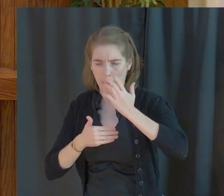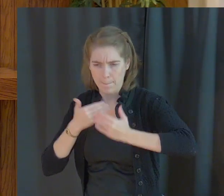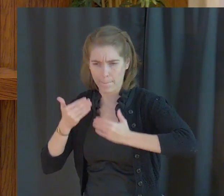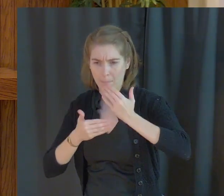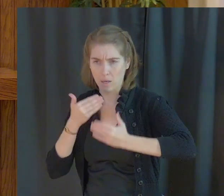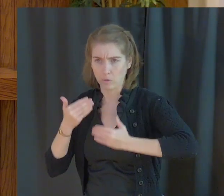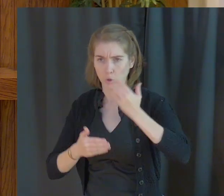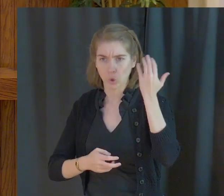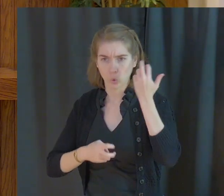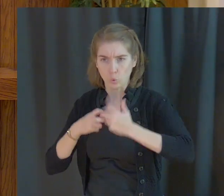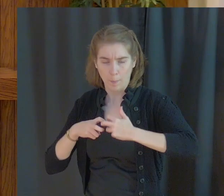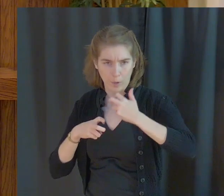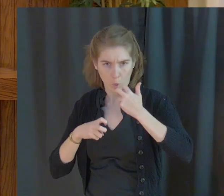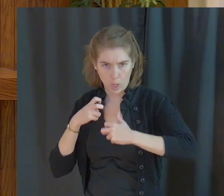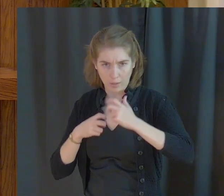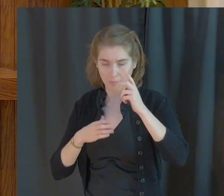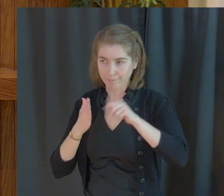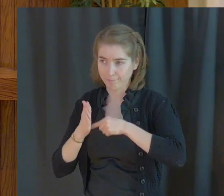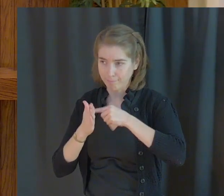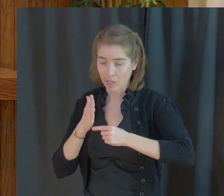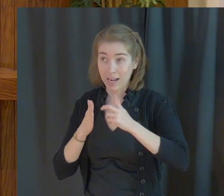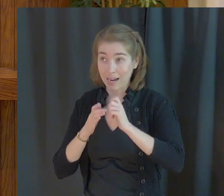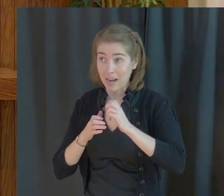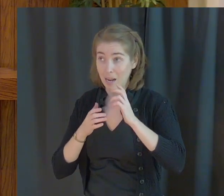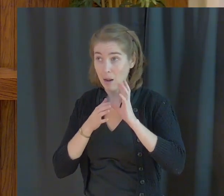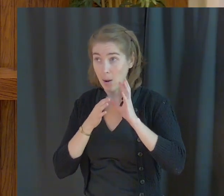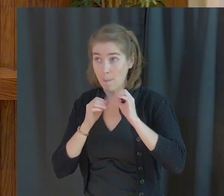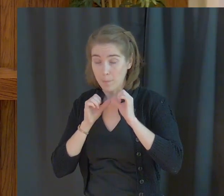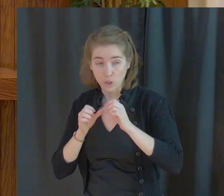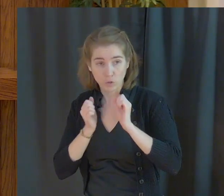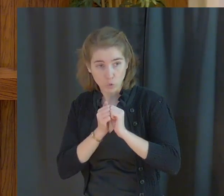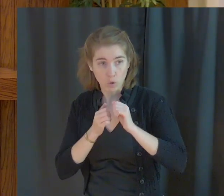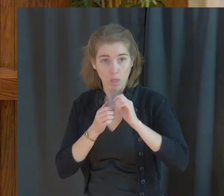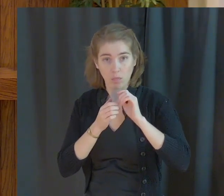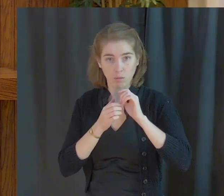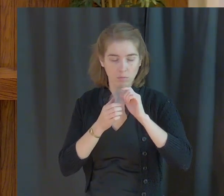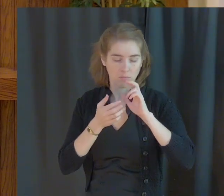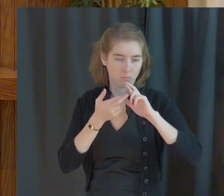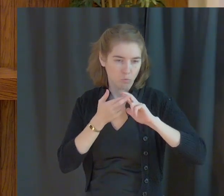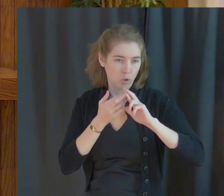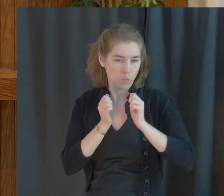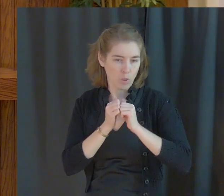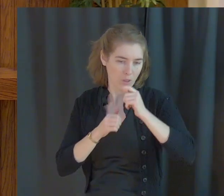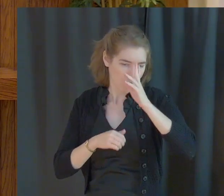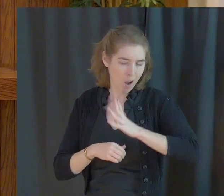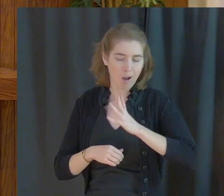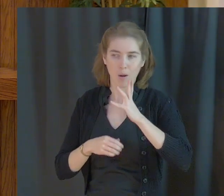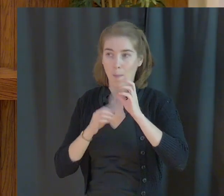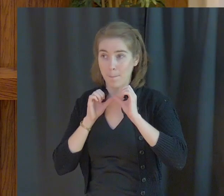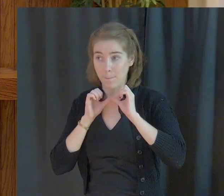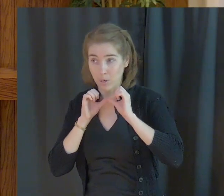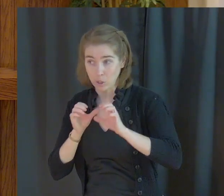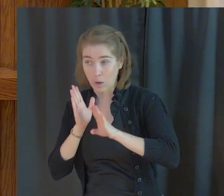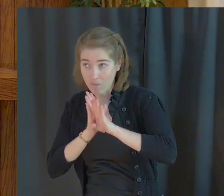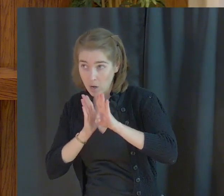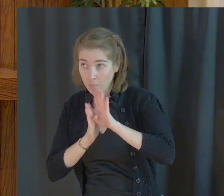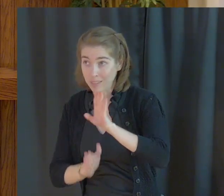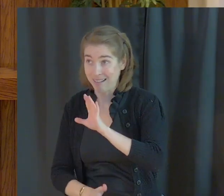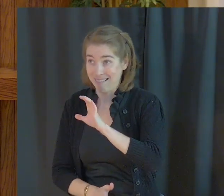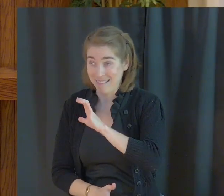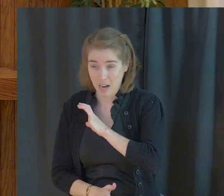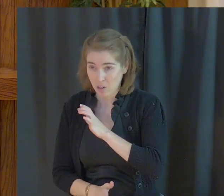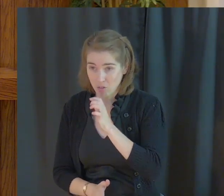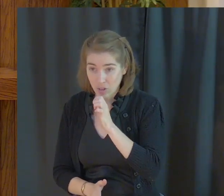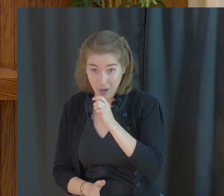Tribulation comes but it can produce perseverance in our relationship with God in life. Perseverance develops a character.